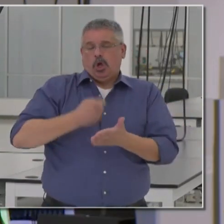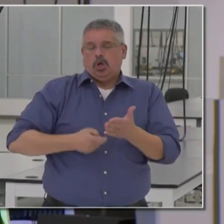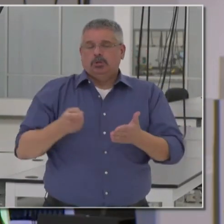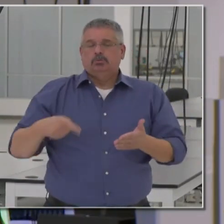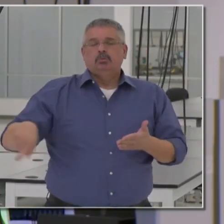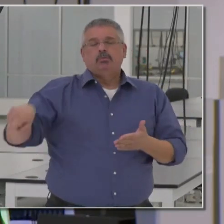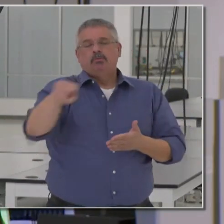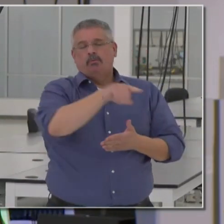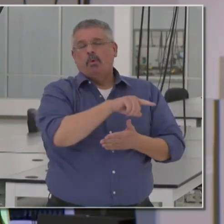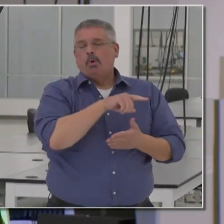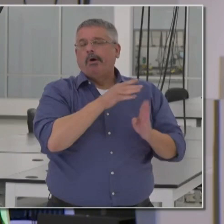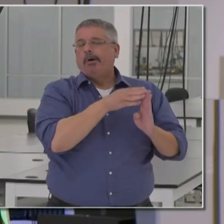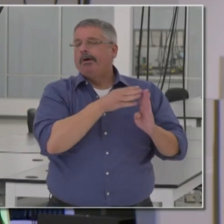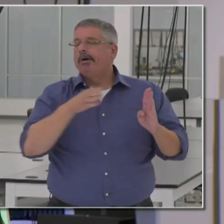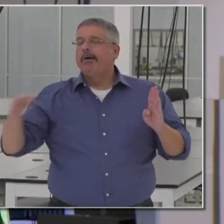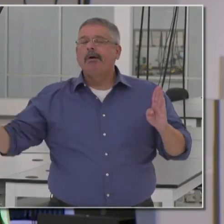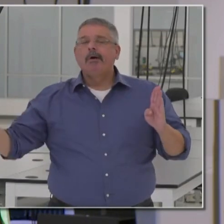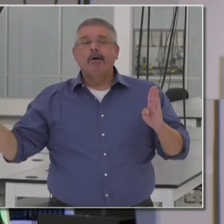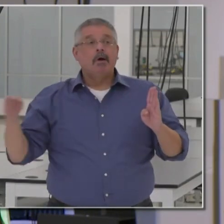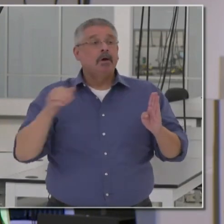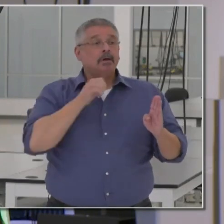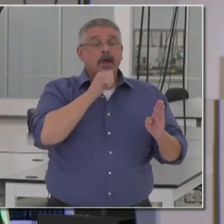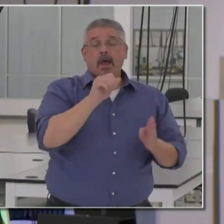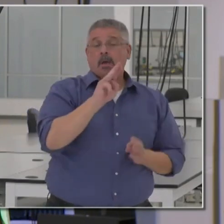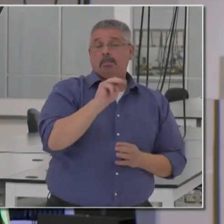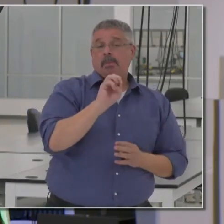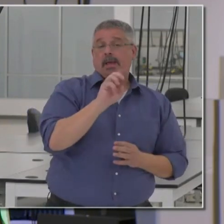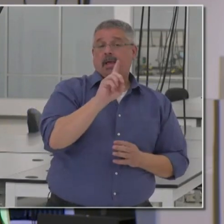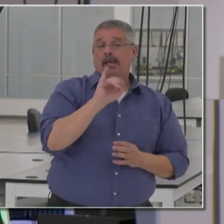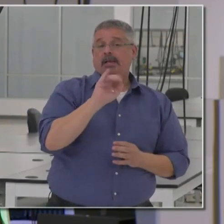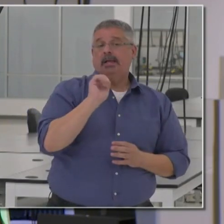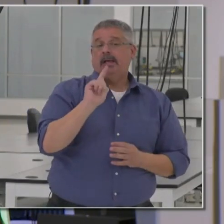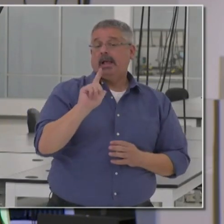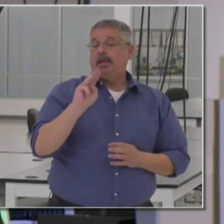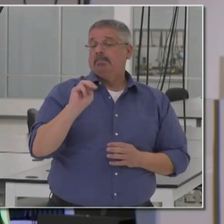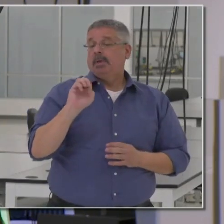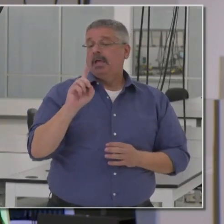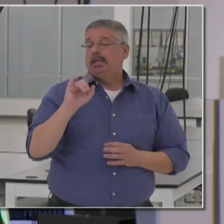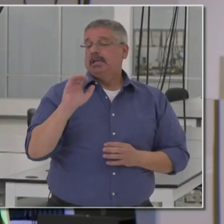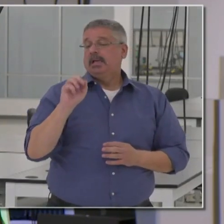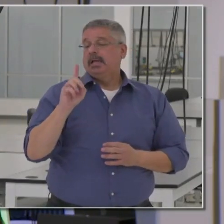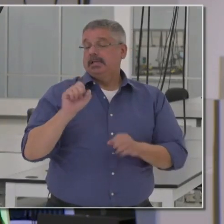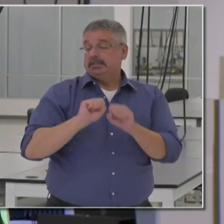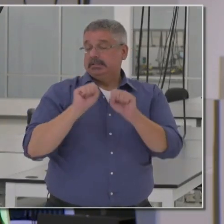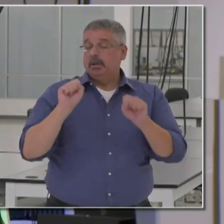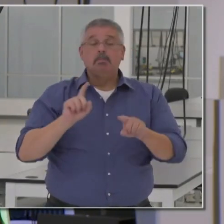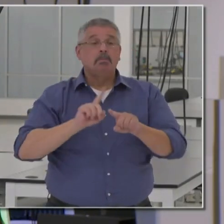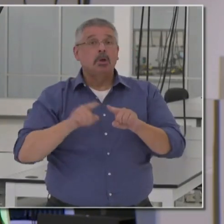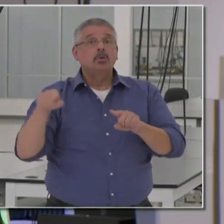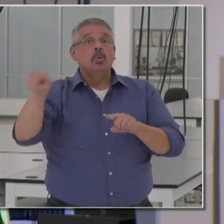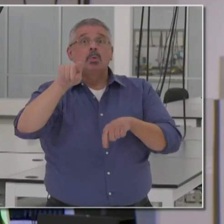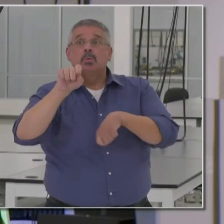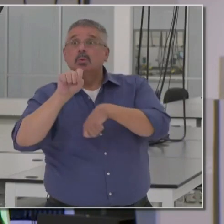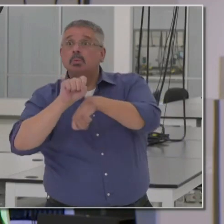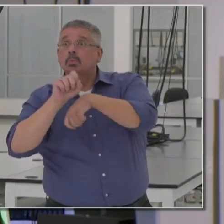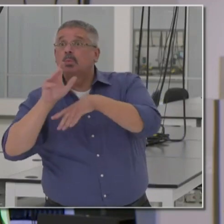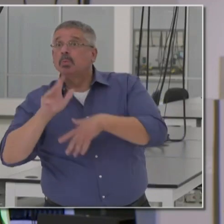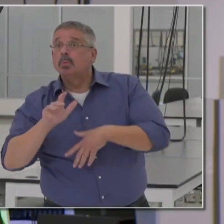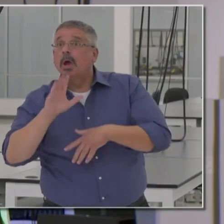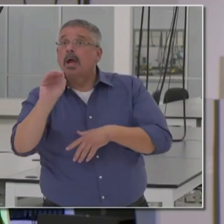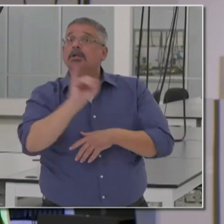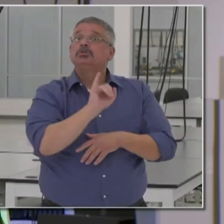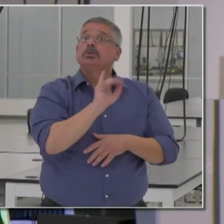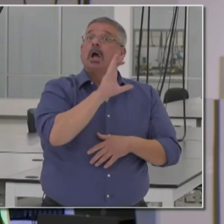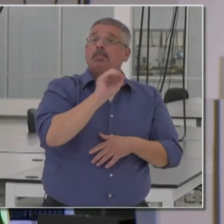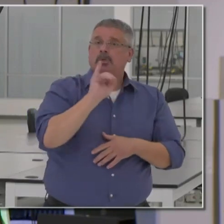across the spectrum, not only to our Medi-Cal system, the Medicaid system, but for employers and insurers themselves.